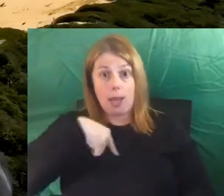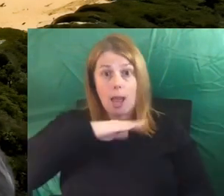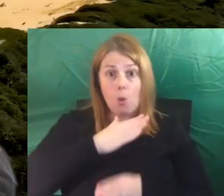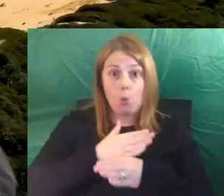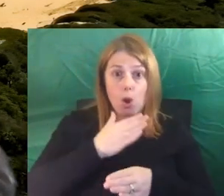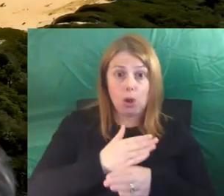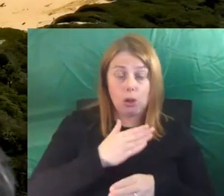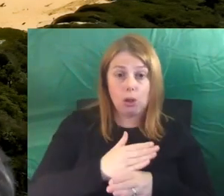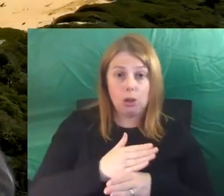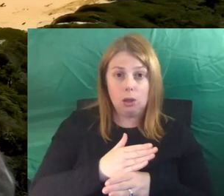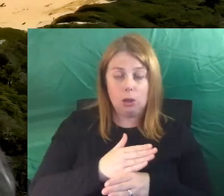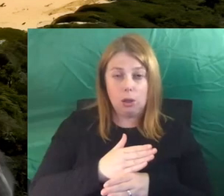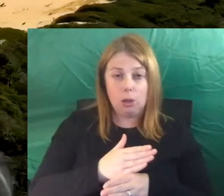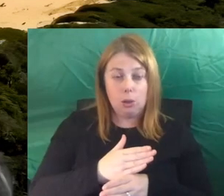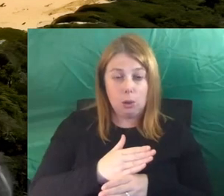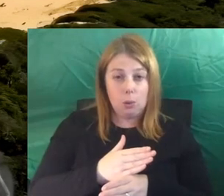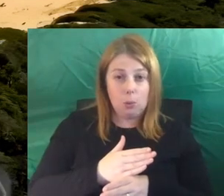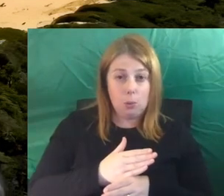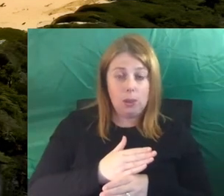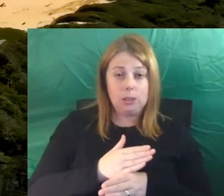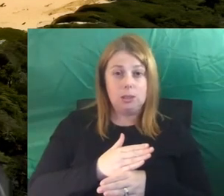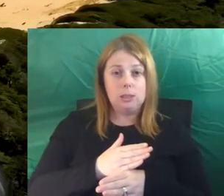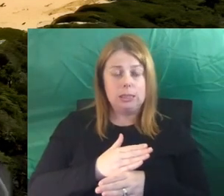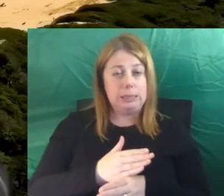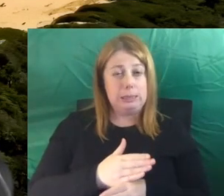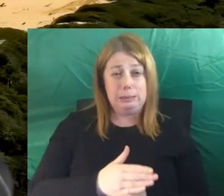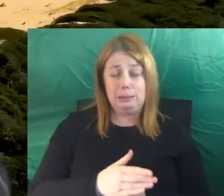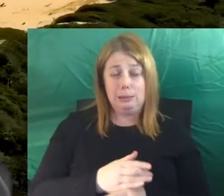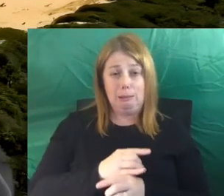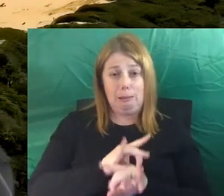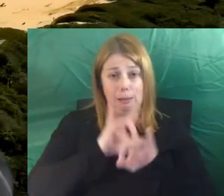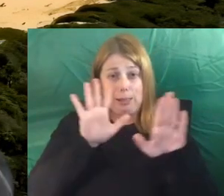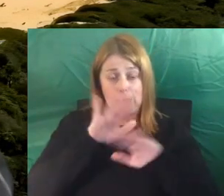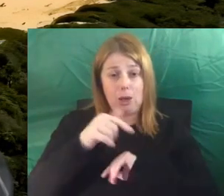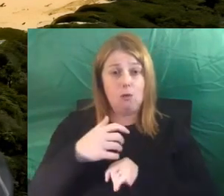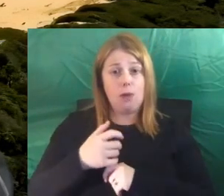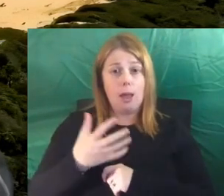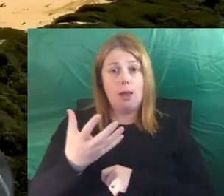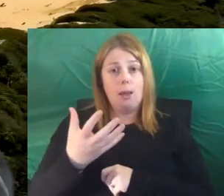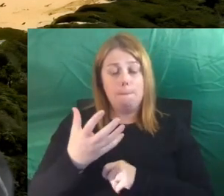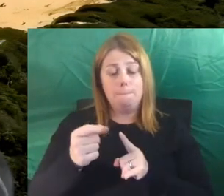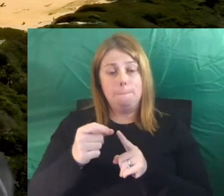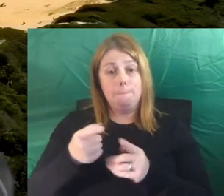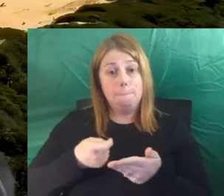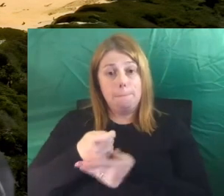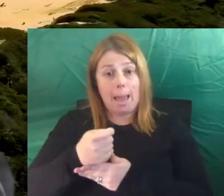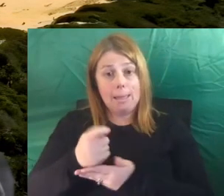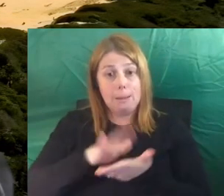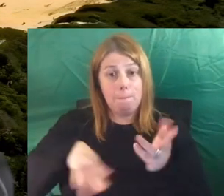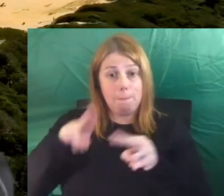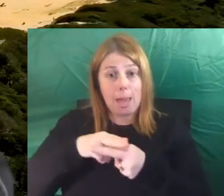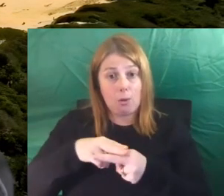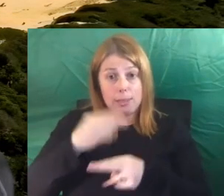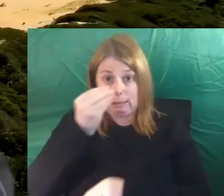paid parental leave. So not distinguishing between genders. You get 16 weeks paid parental